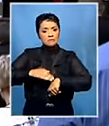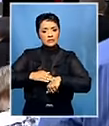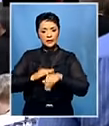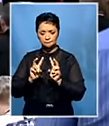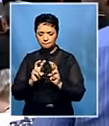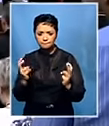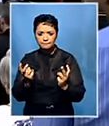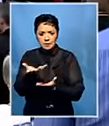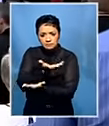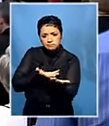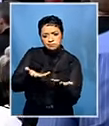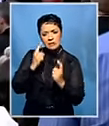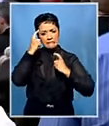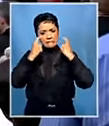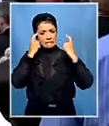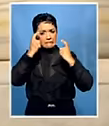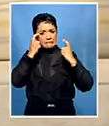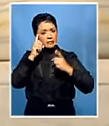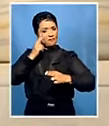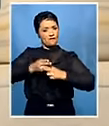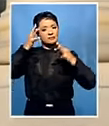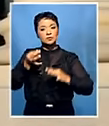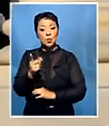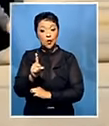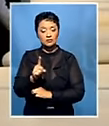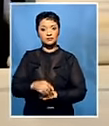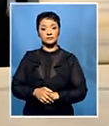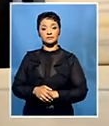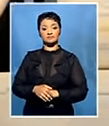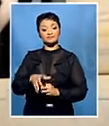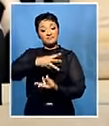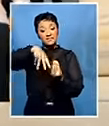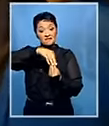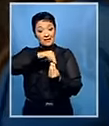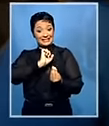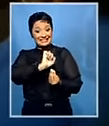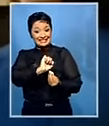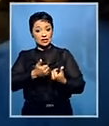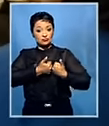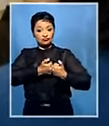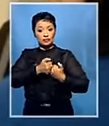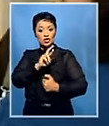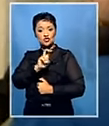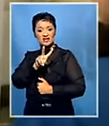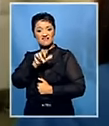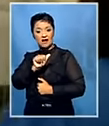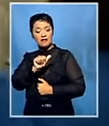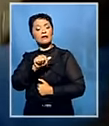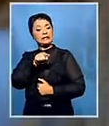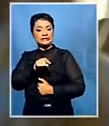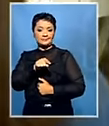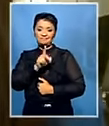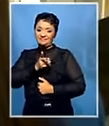time mulling over the case. For June Stienkamp and her family, the old wounds